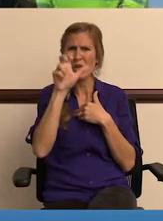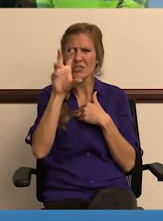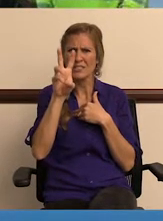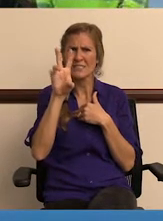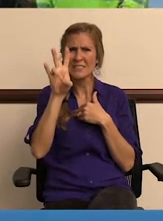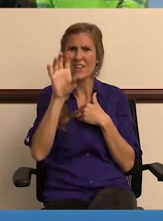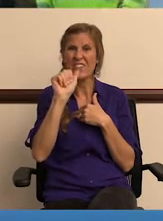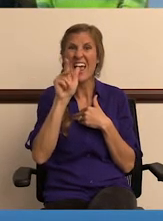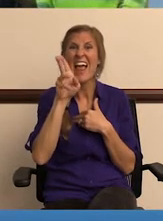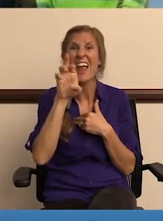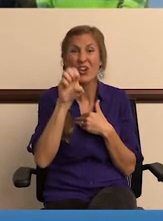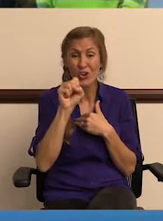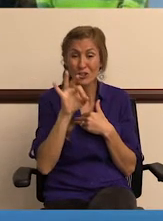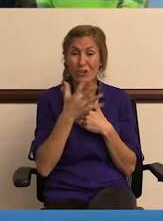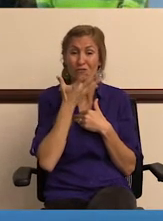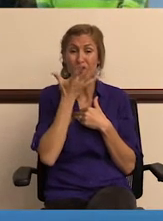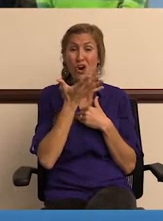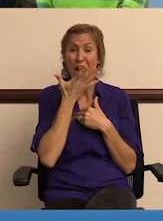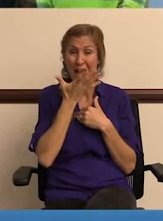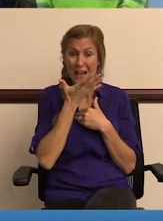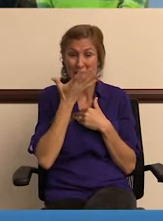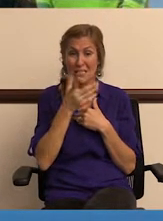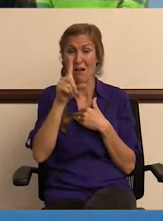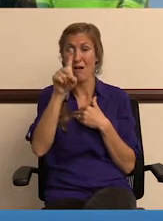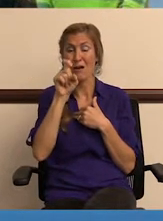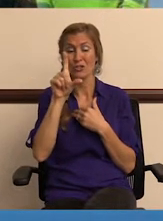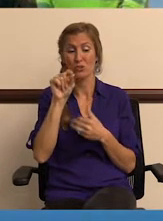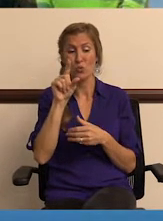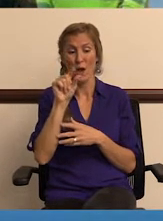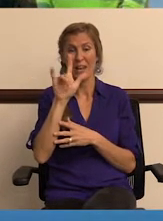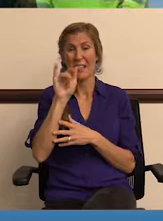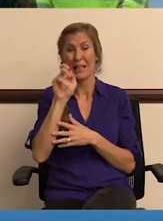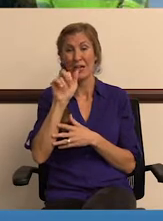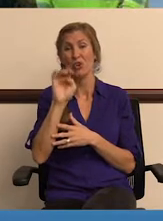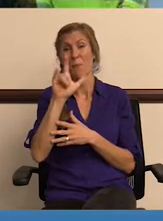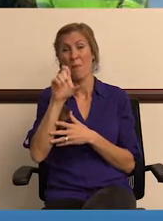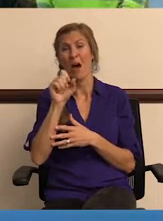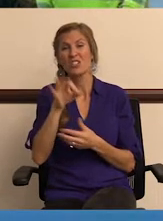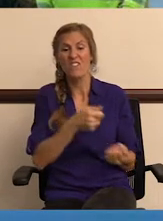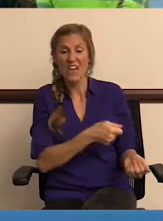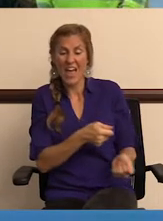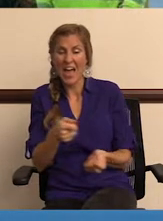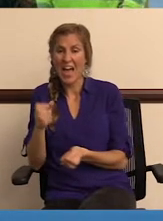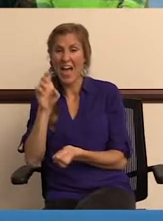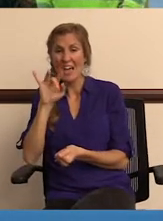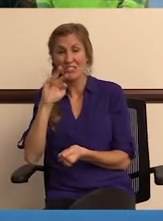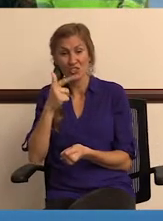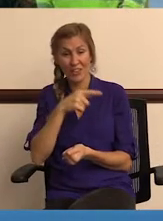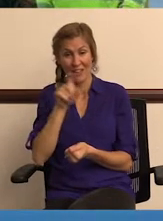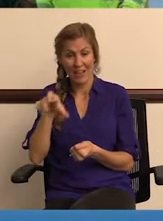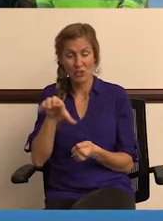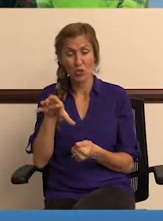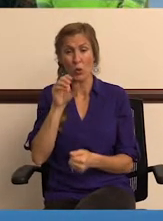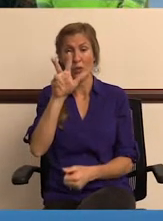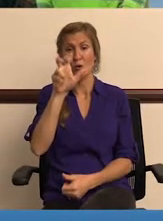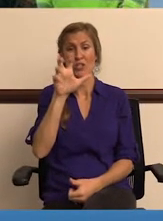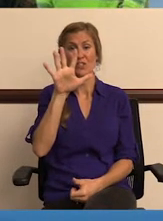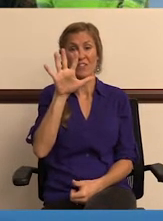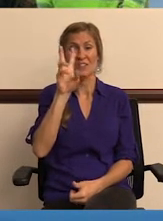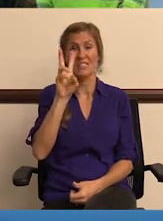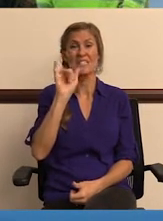That's about 367 acres of grass, 112 linear miles of edging that they have to do,